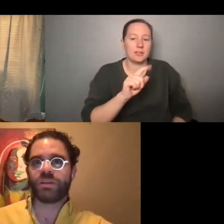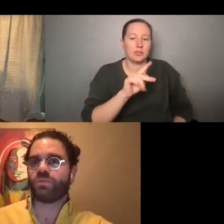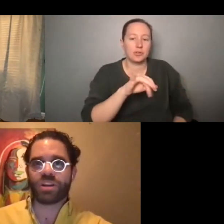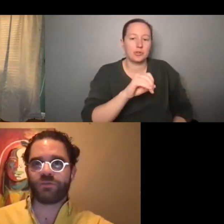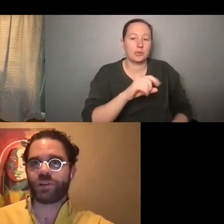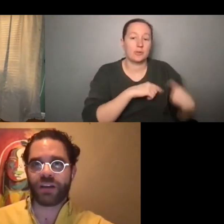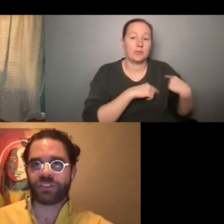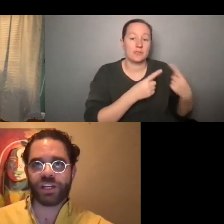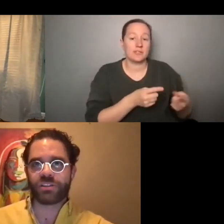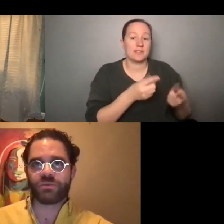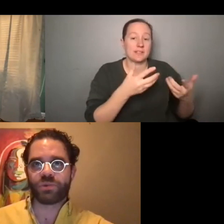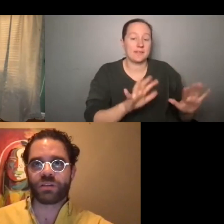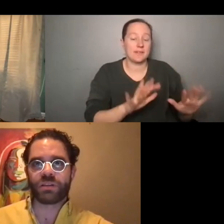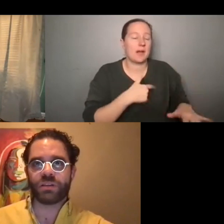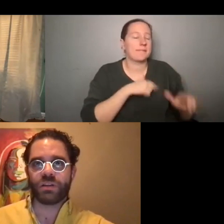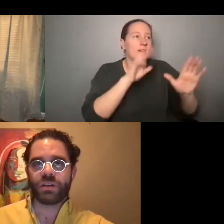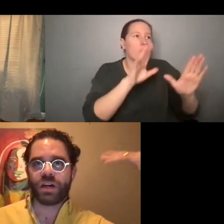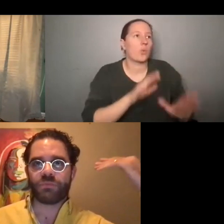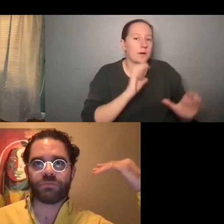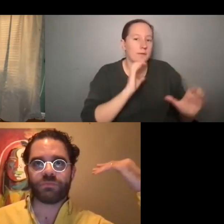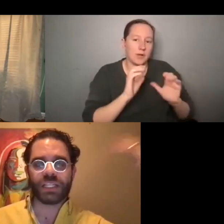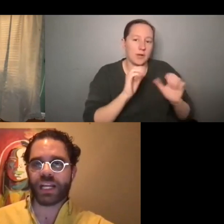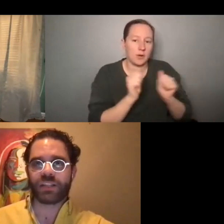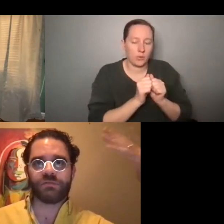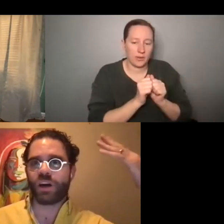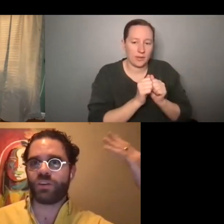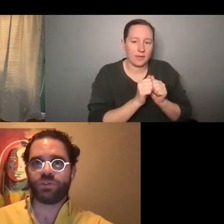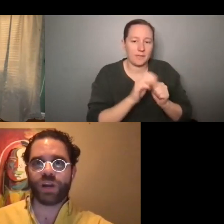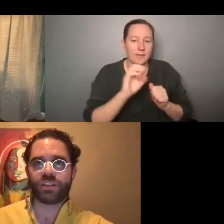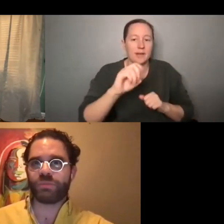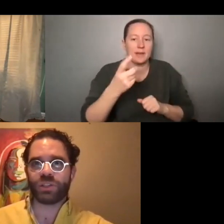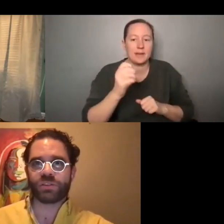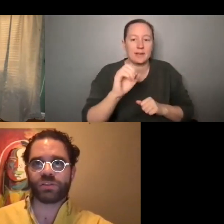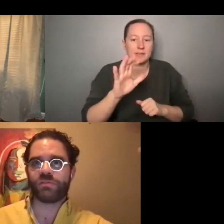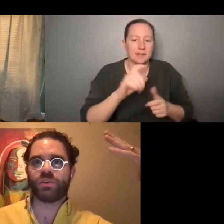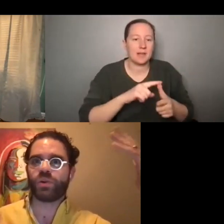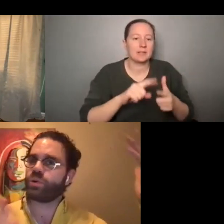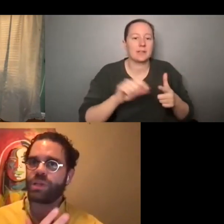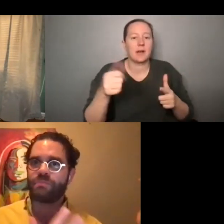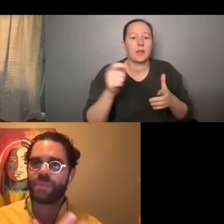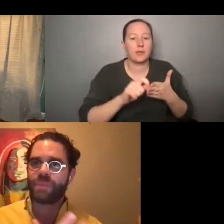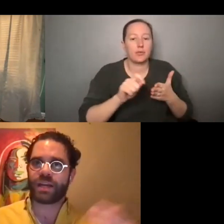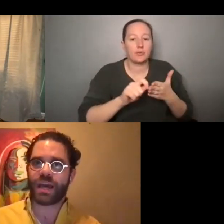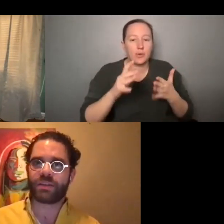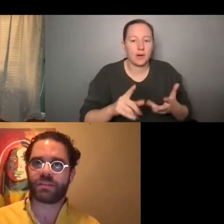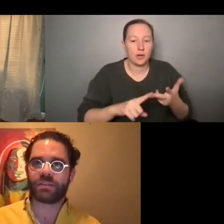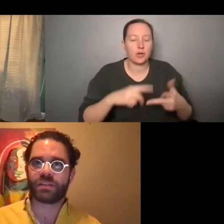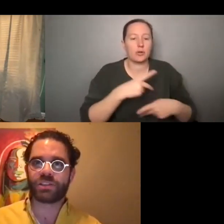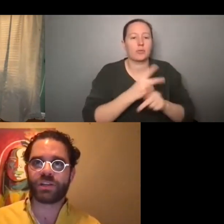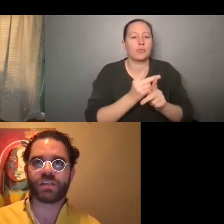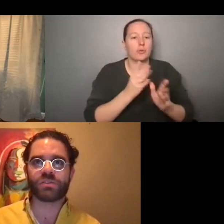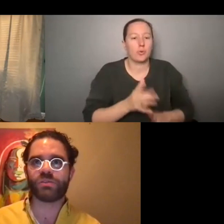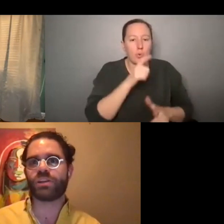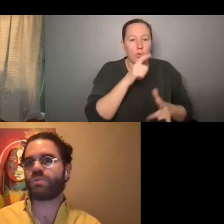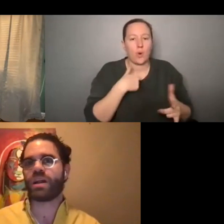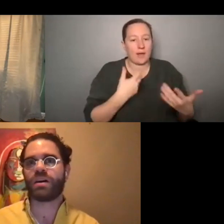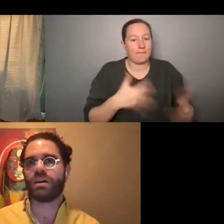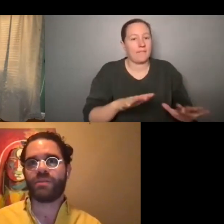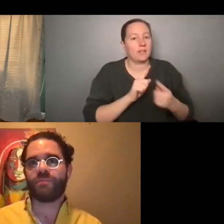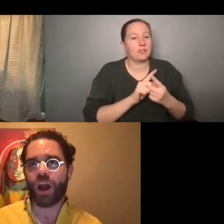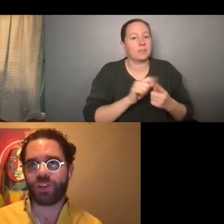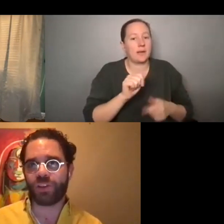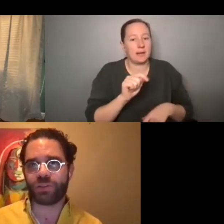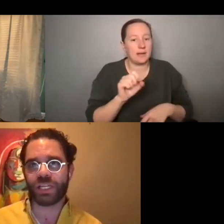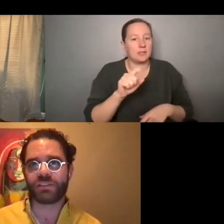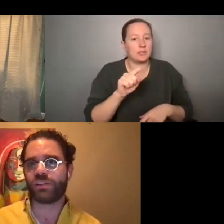fall, I've had so many wonderful conversations with, um, executives, other writers, producers, who we met at these studios who just want